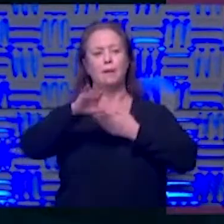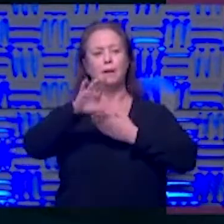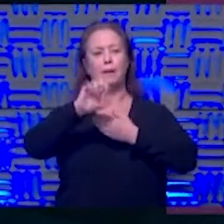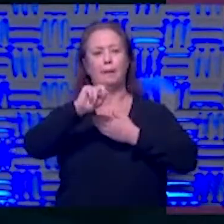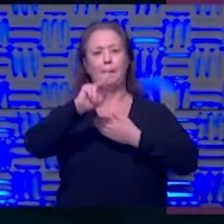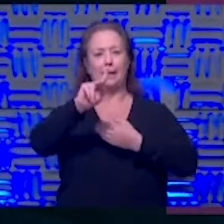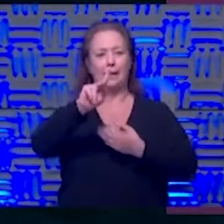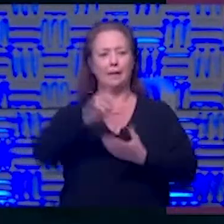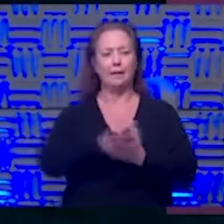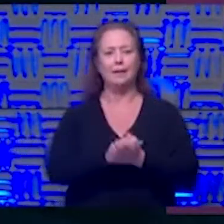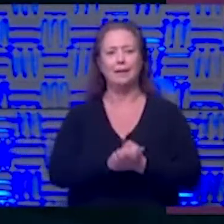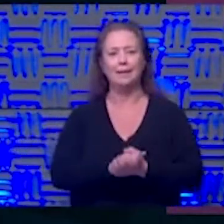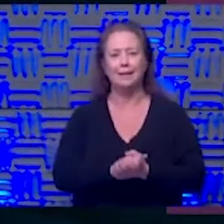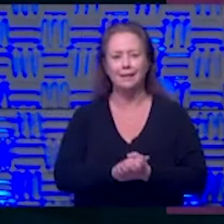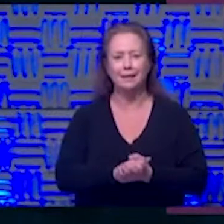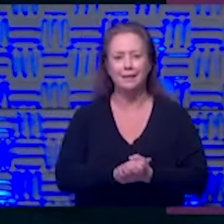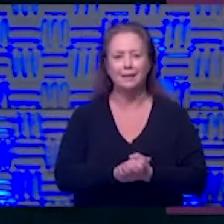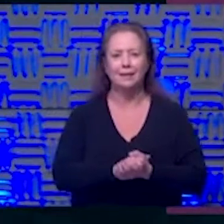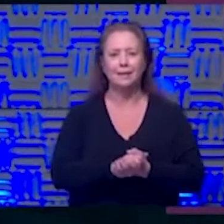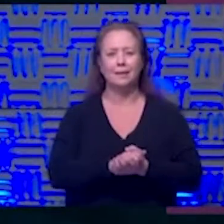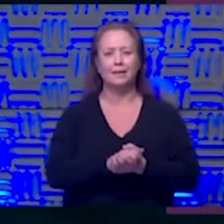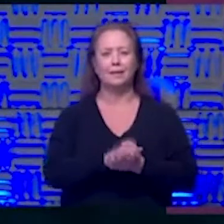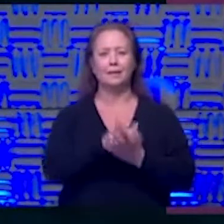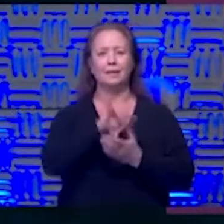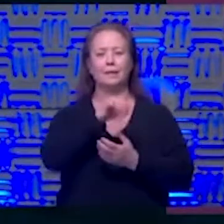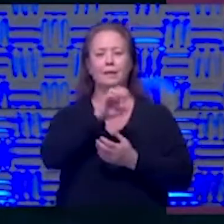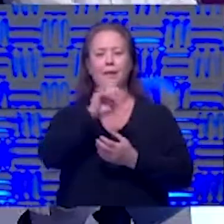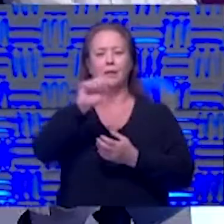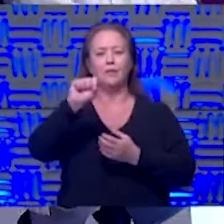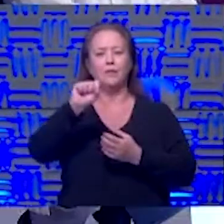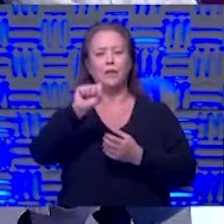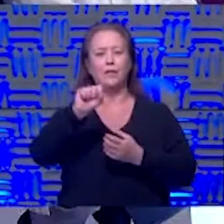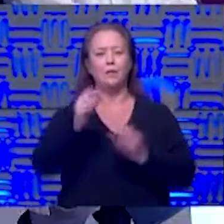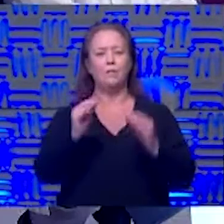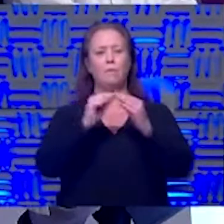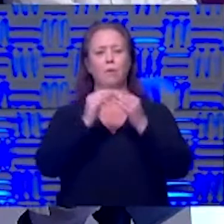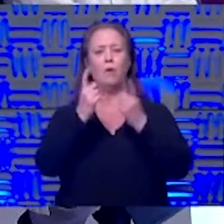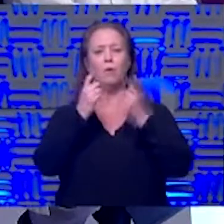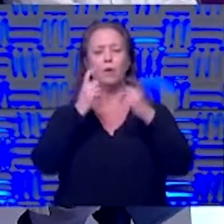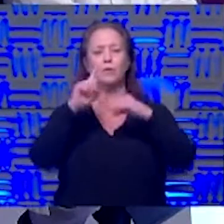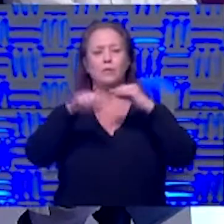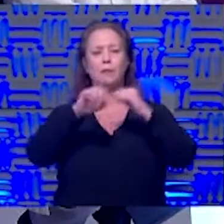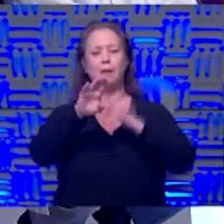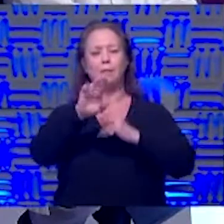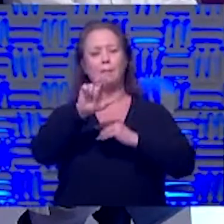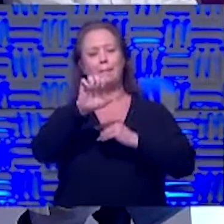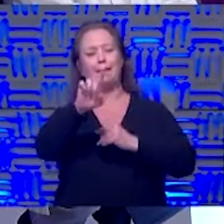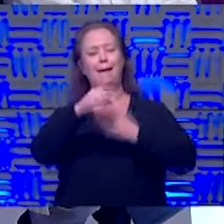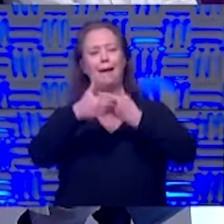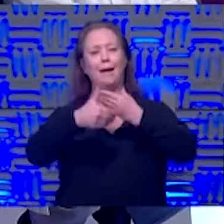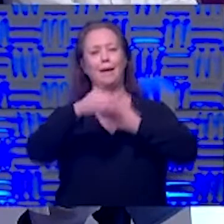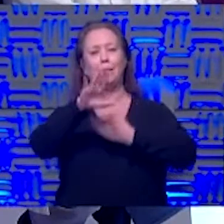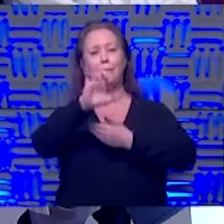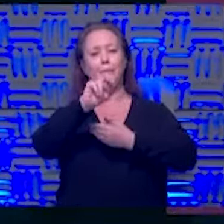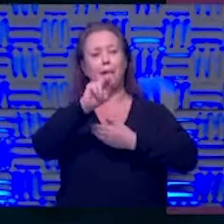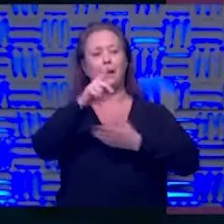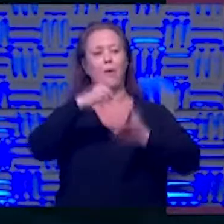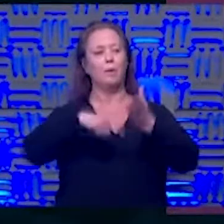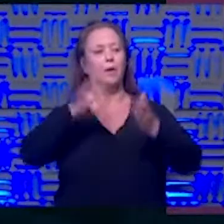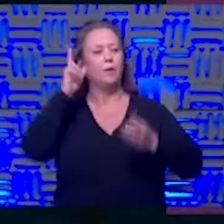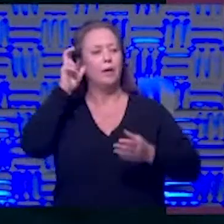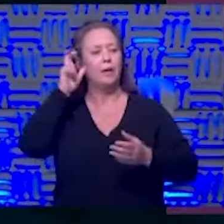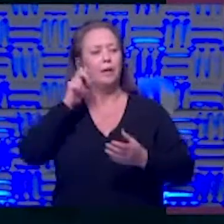never so just you've got some more questions about the blood bank what's going on what what are you hearing out there